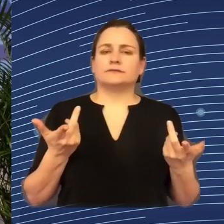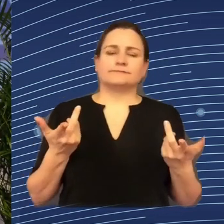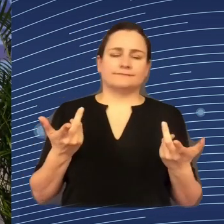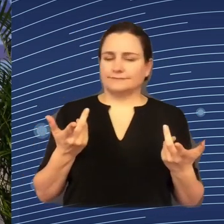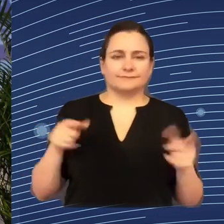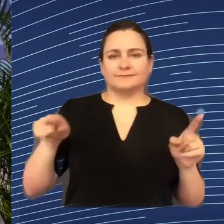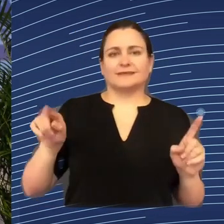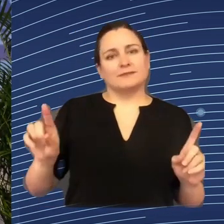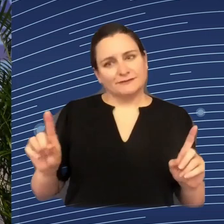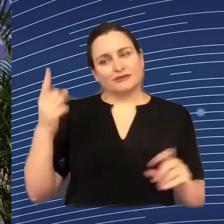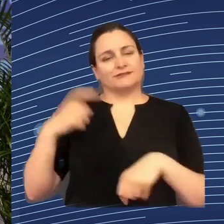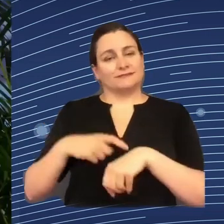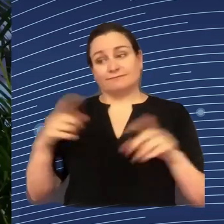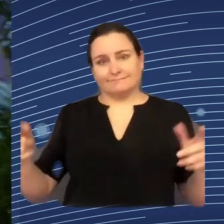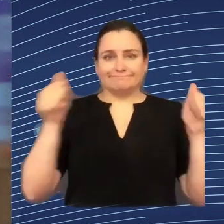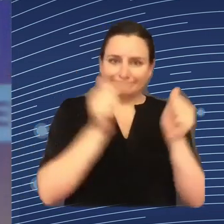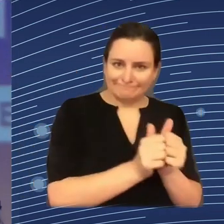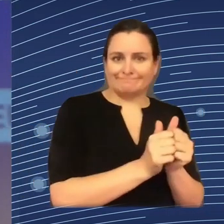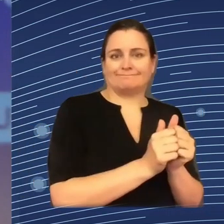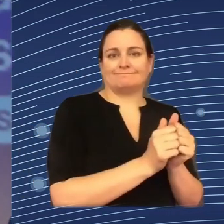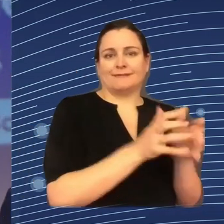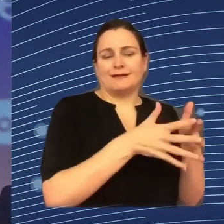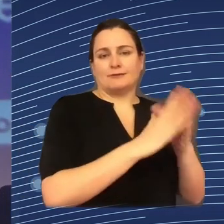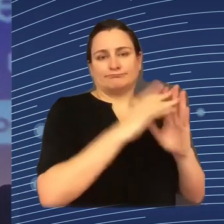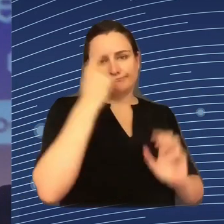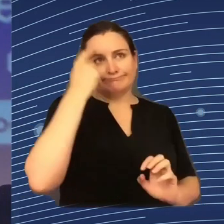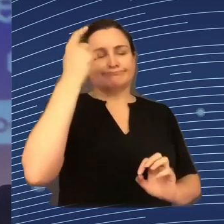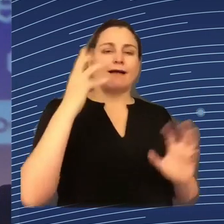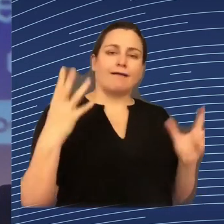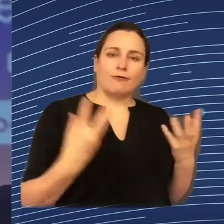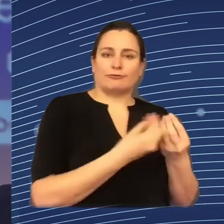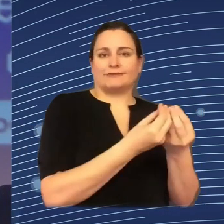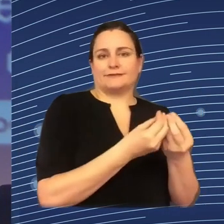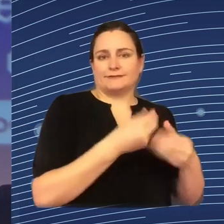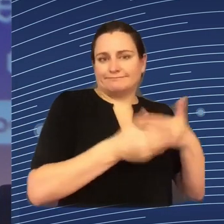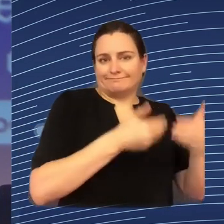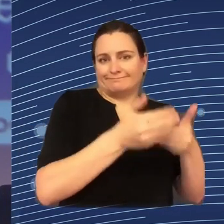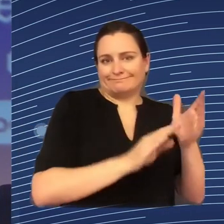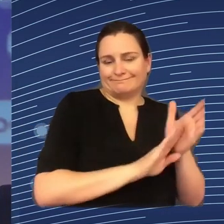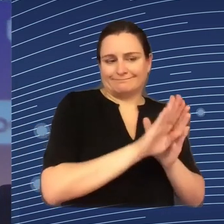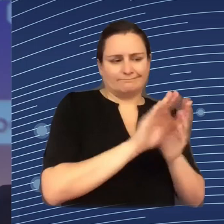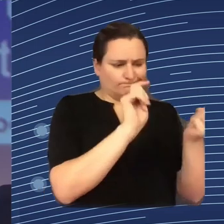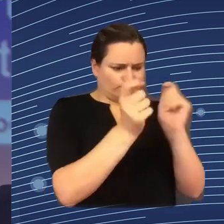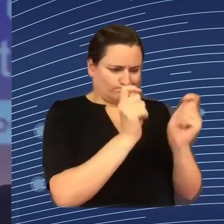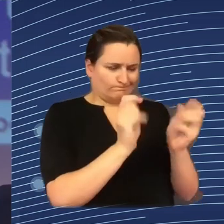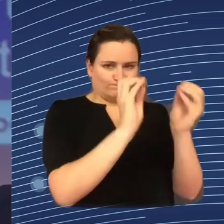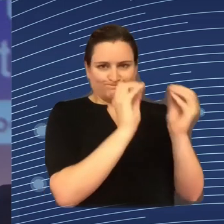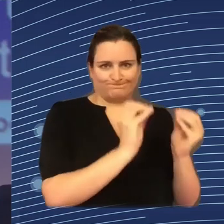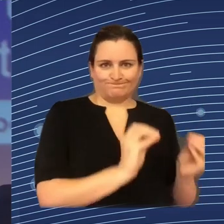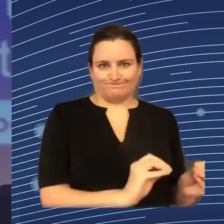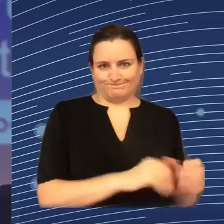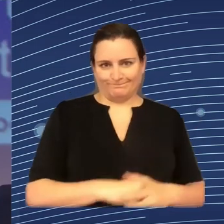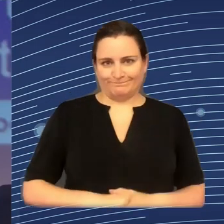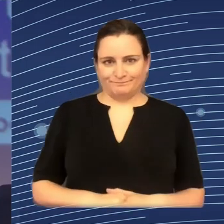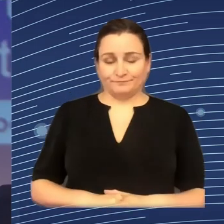us whether it's okay or not. Thank you. Actually, I would like to ask Professor Mortati, Marzia. Based on your experience, you have a very broad experience